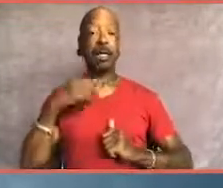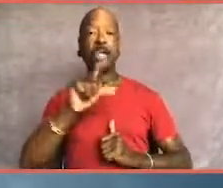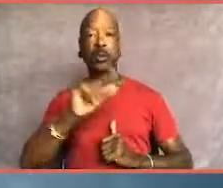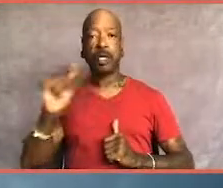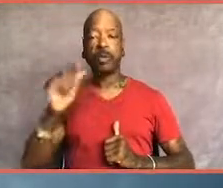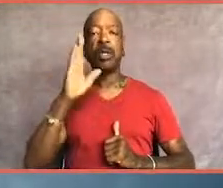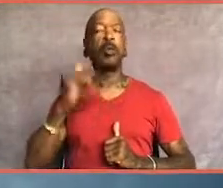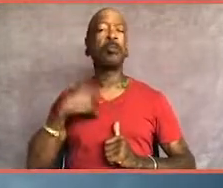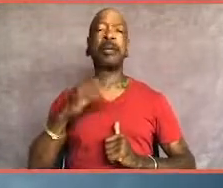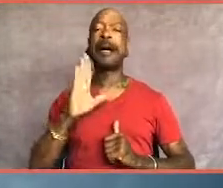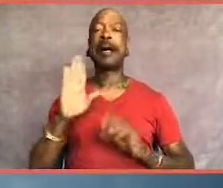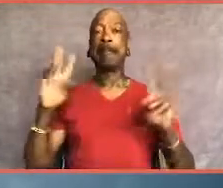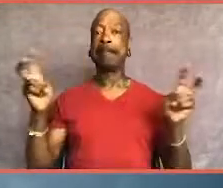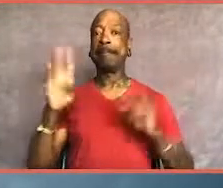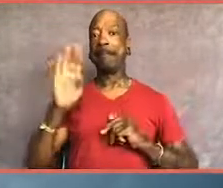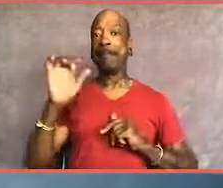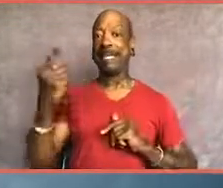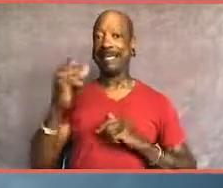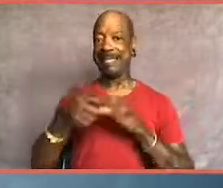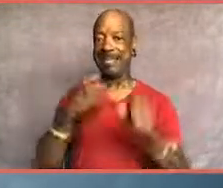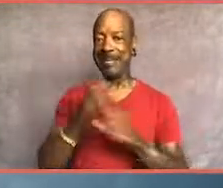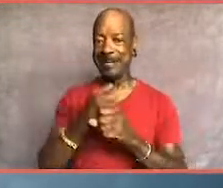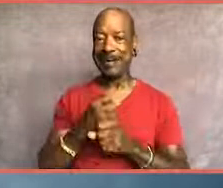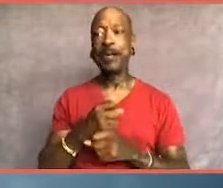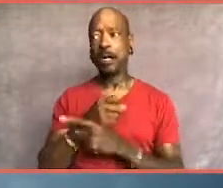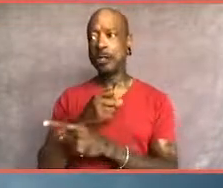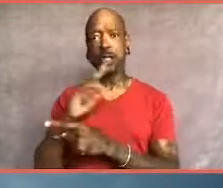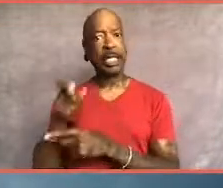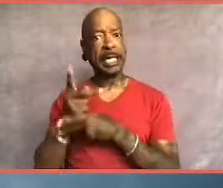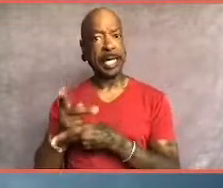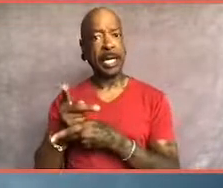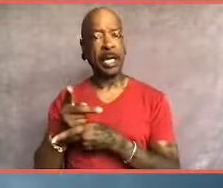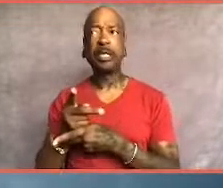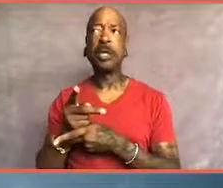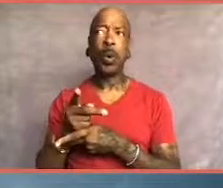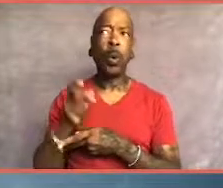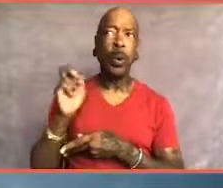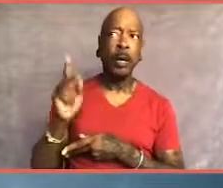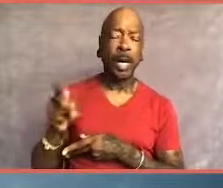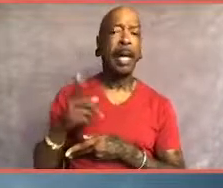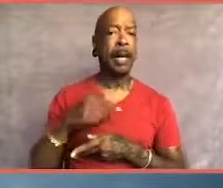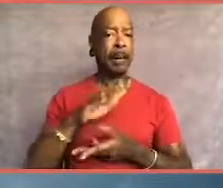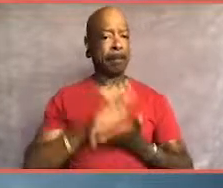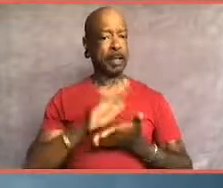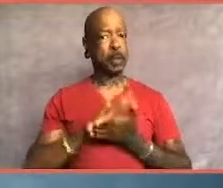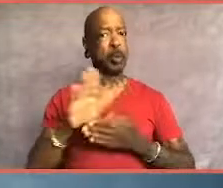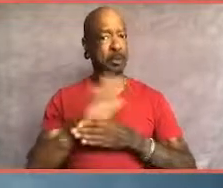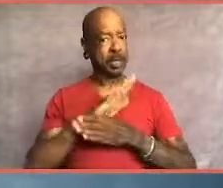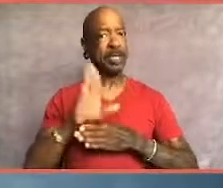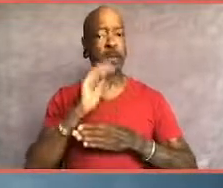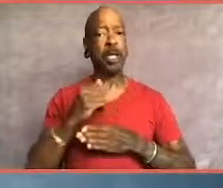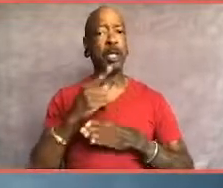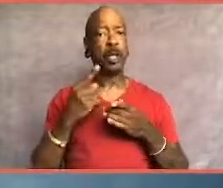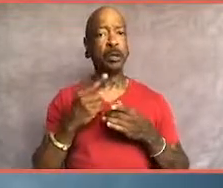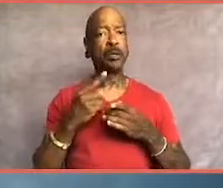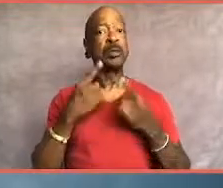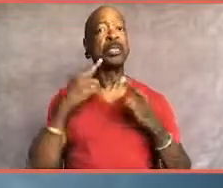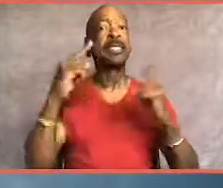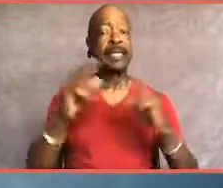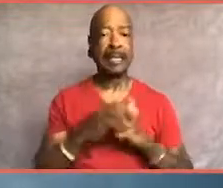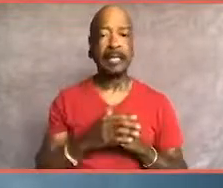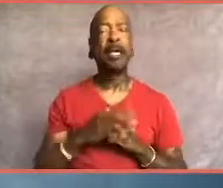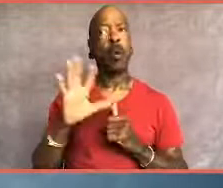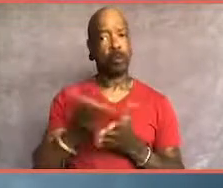She needed care, but, you know, I kept saying, well, the school's going to do well, and we're going to make bag. So I would be in a